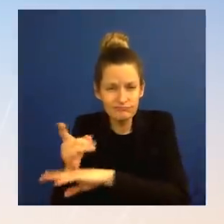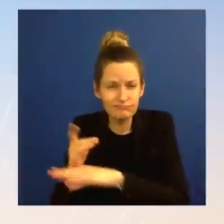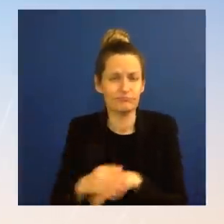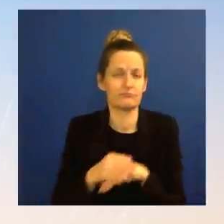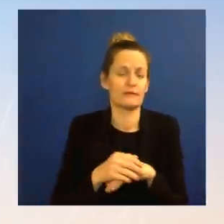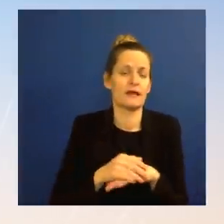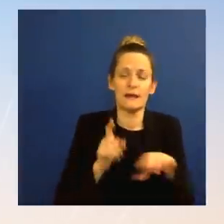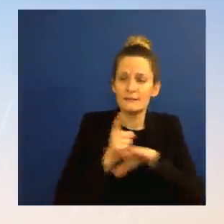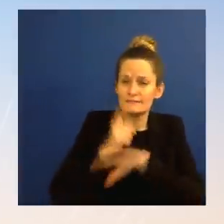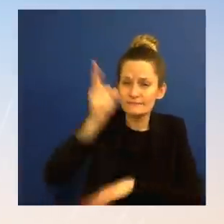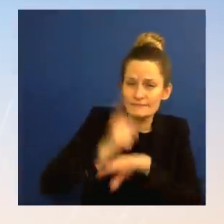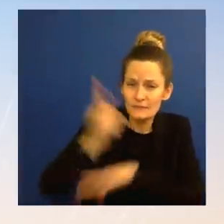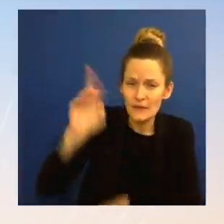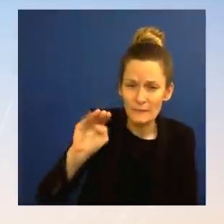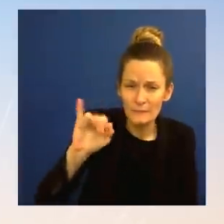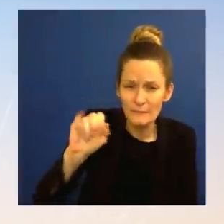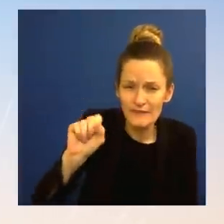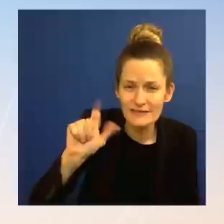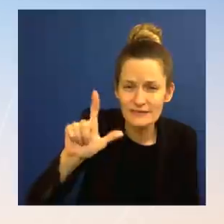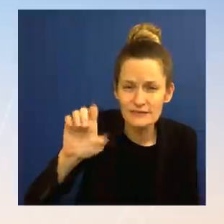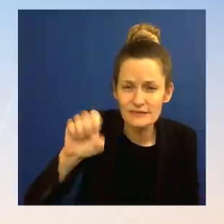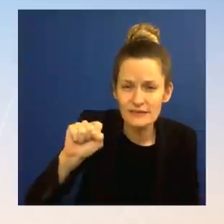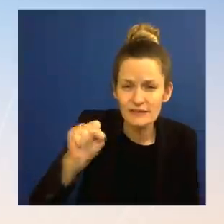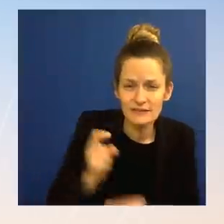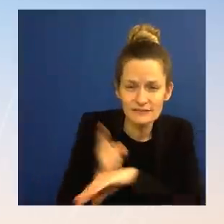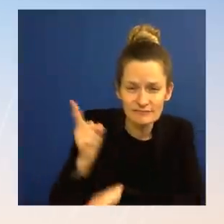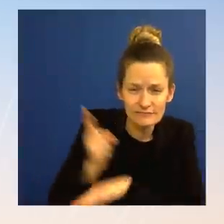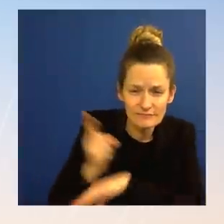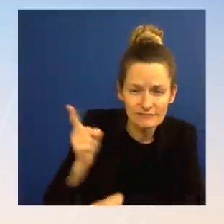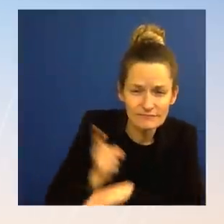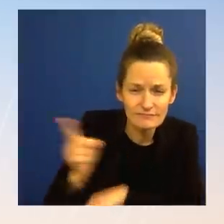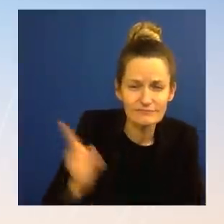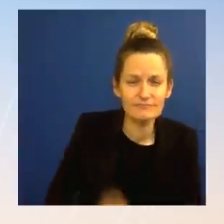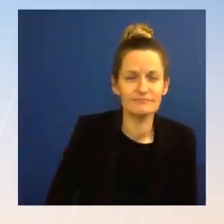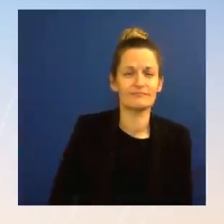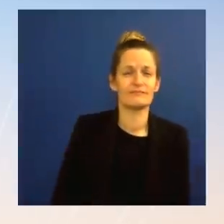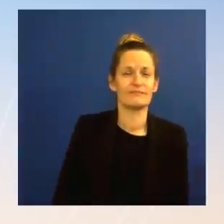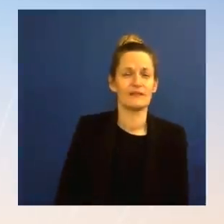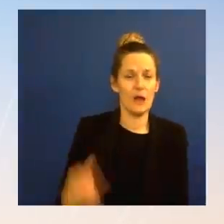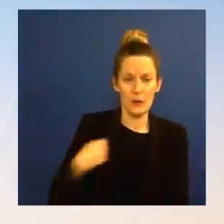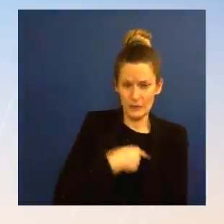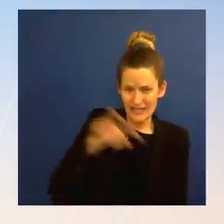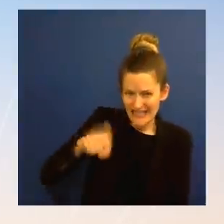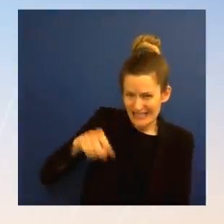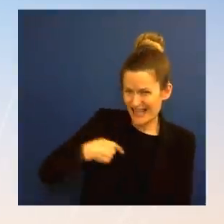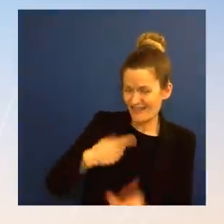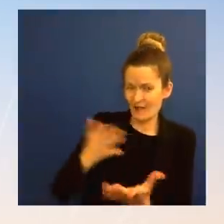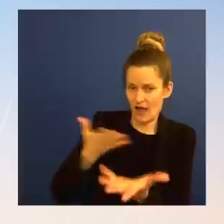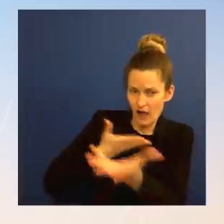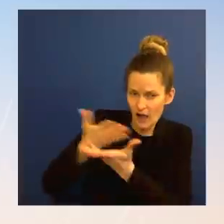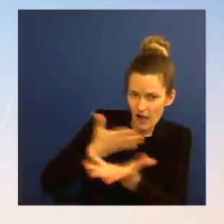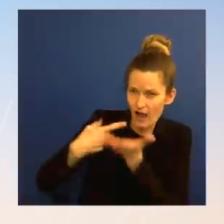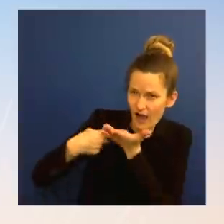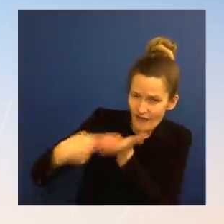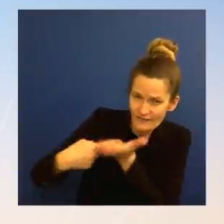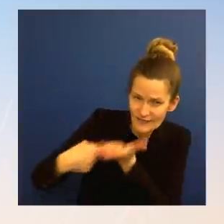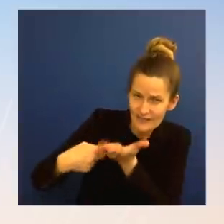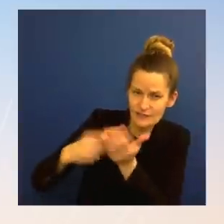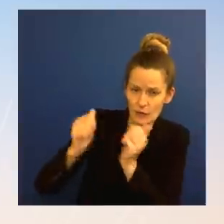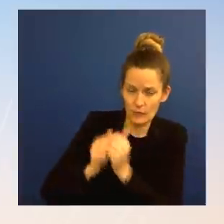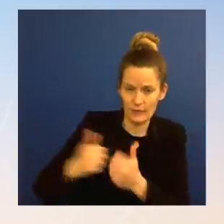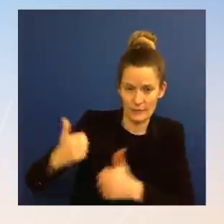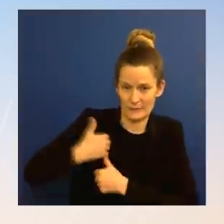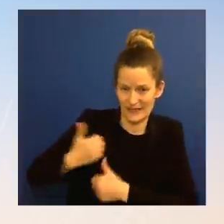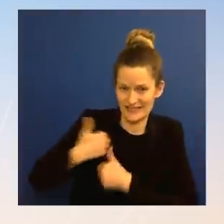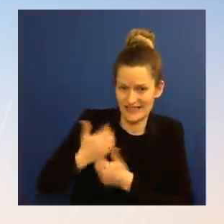concerns here and steps, conversations that should happen between military experts. And that's exactly what's happening. So, in principle, it's a policy